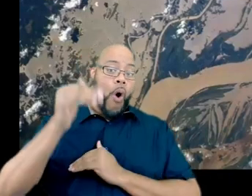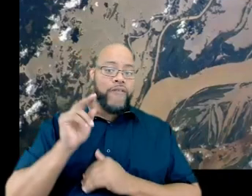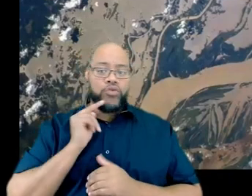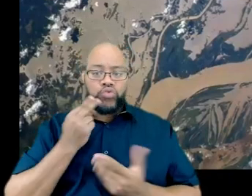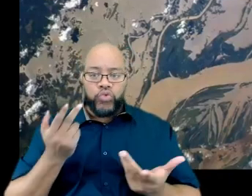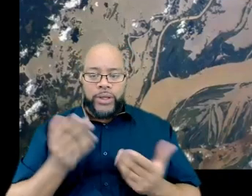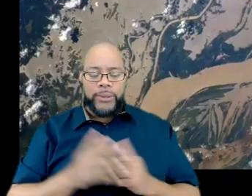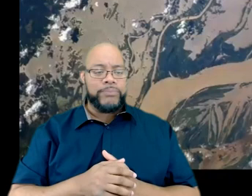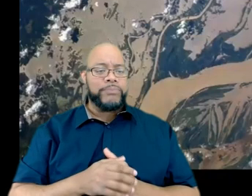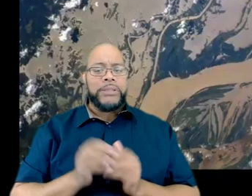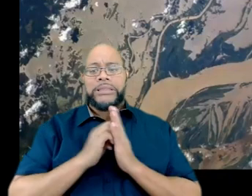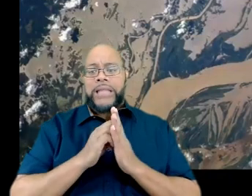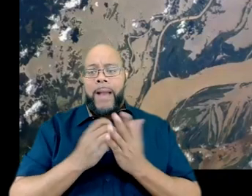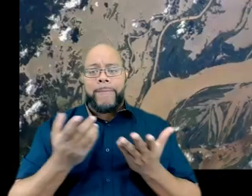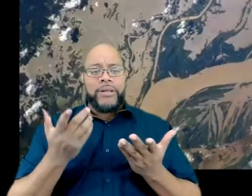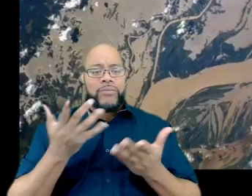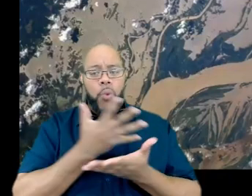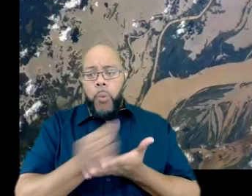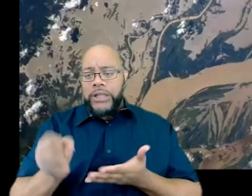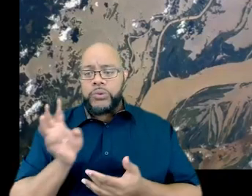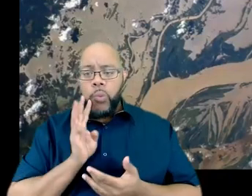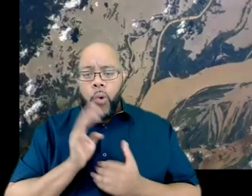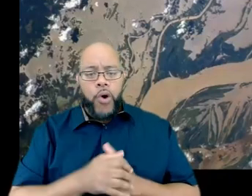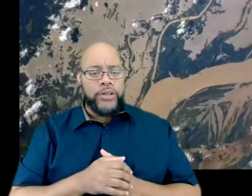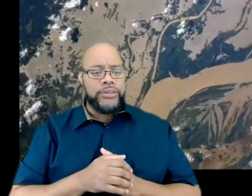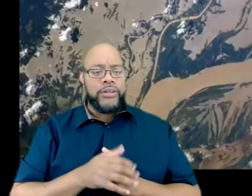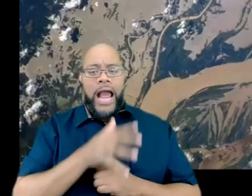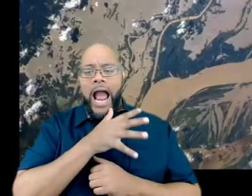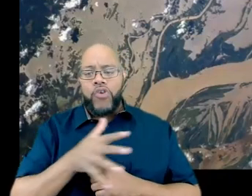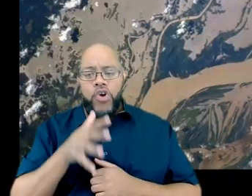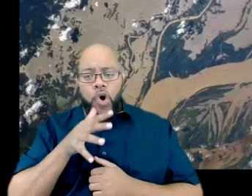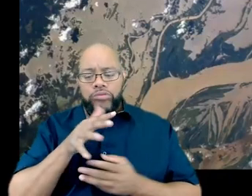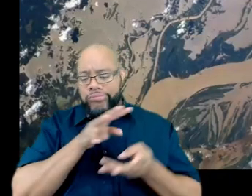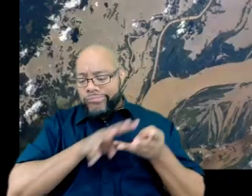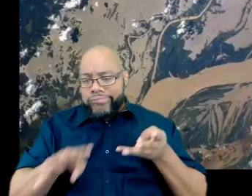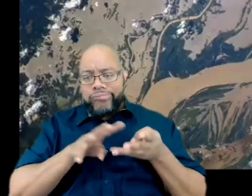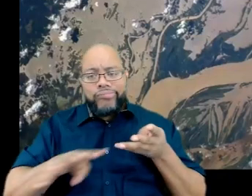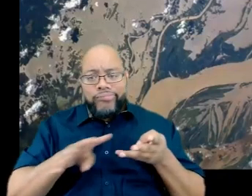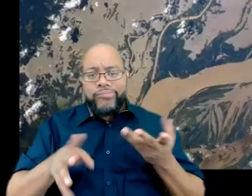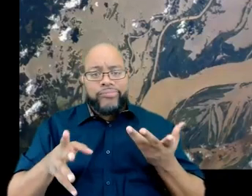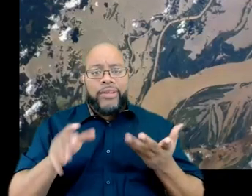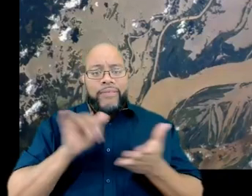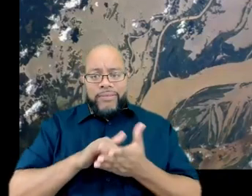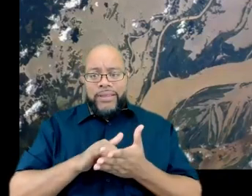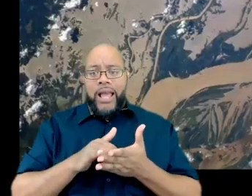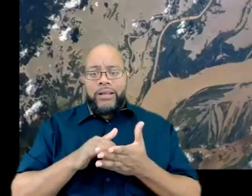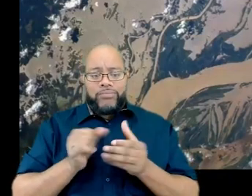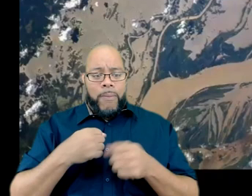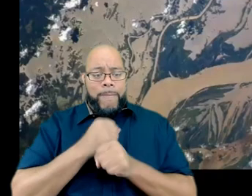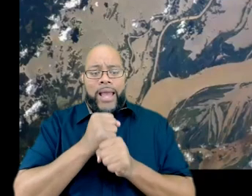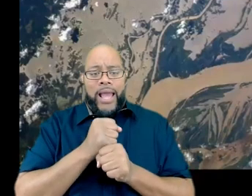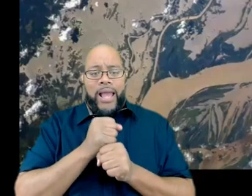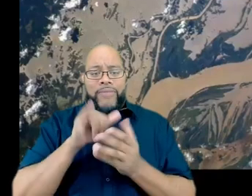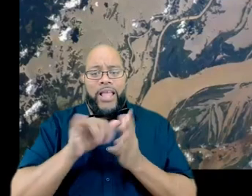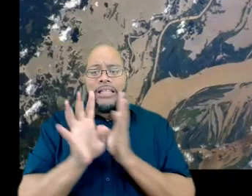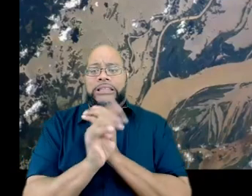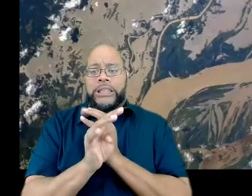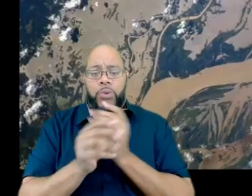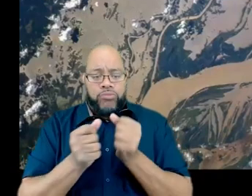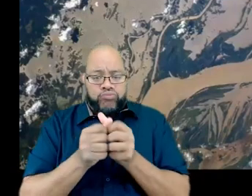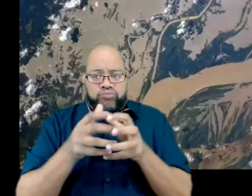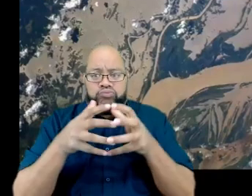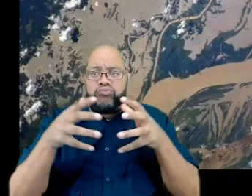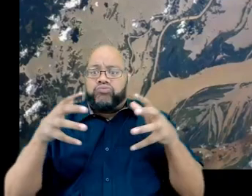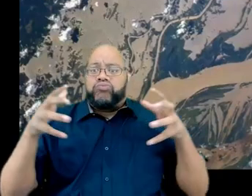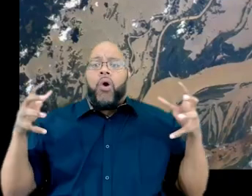let's say if it's wastewater, agricultural runoff, anything like that, it would just promote the growth of Sargasm. And it